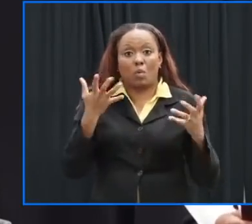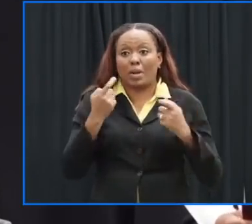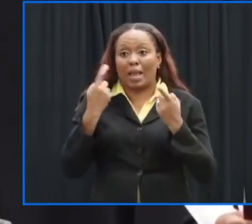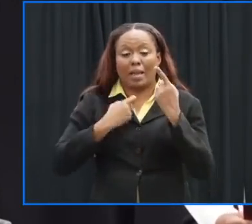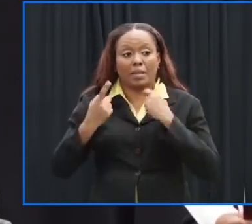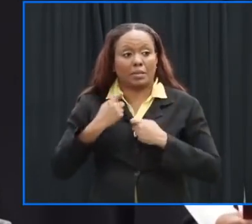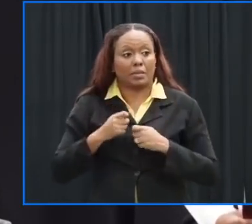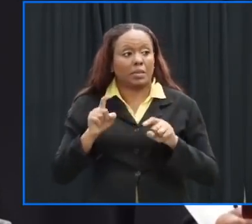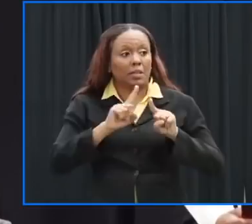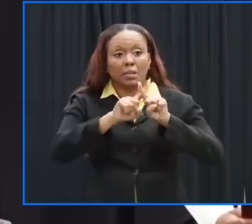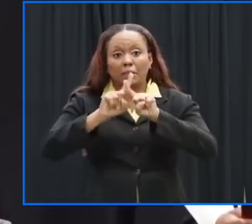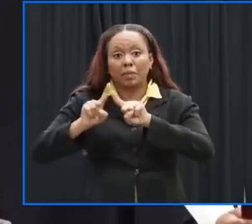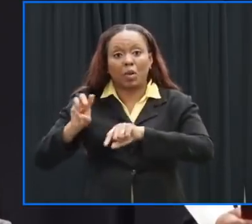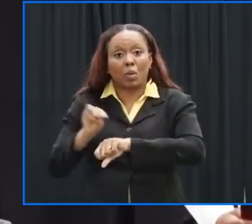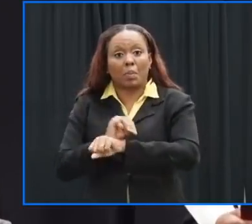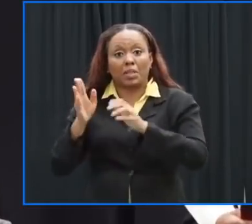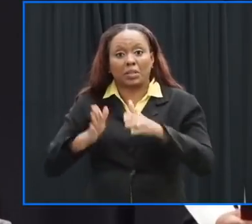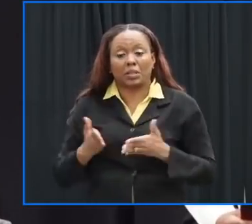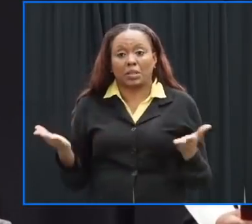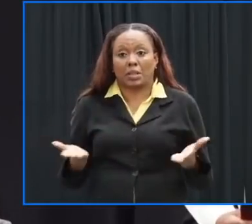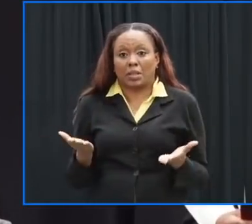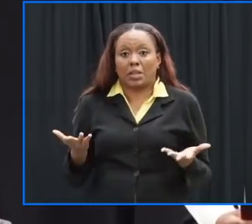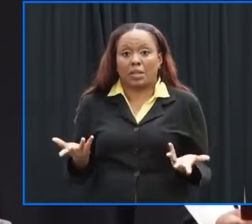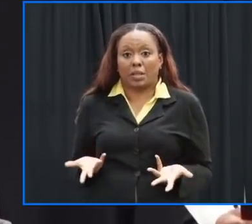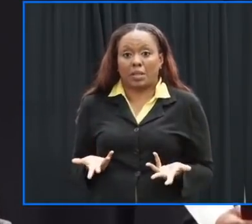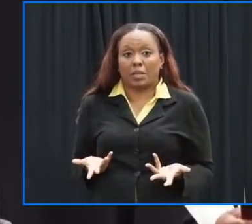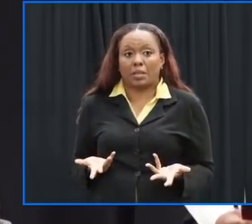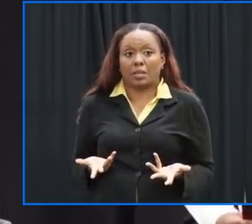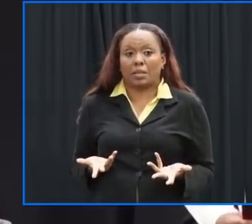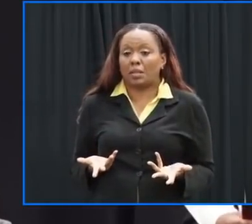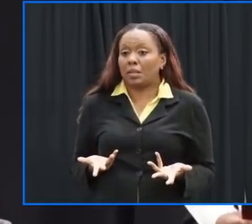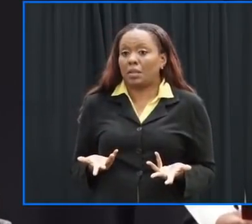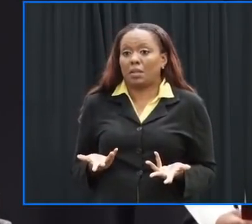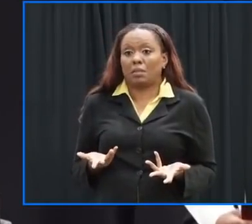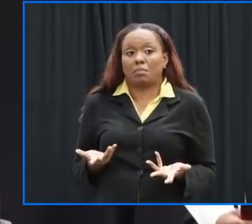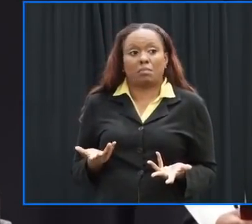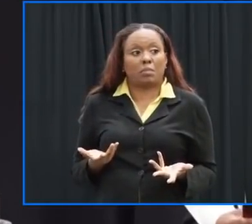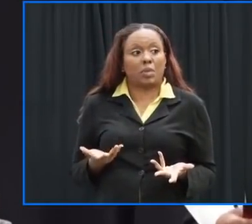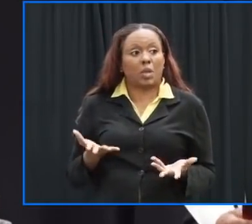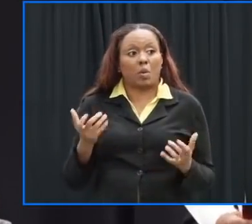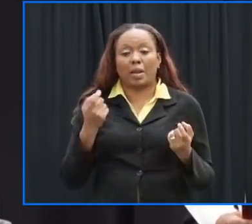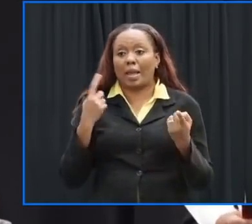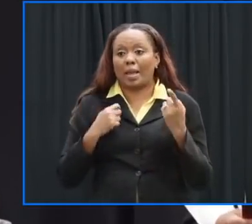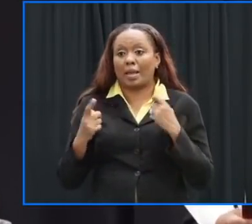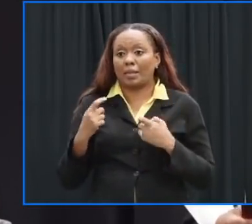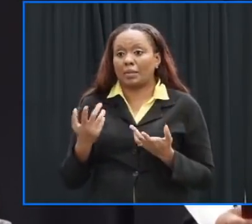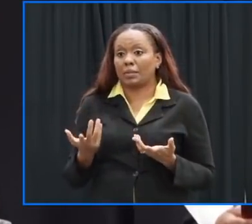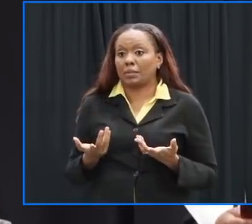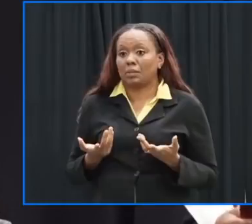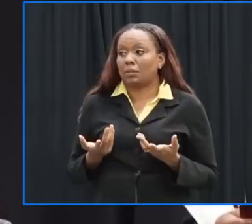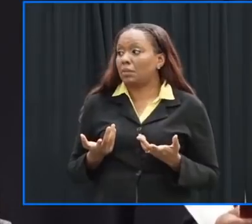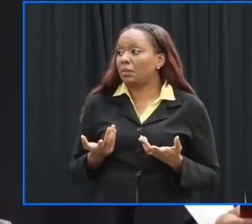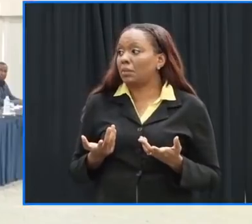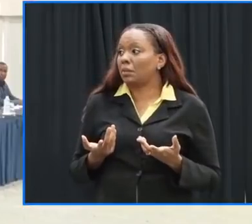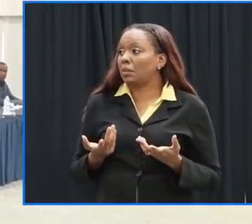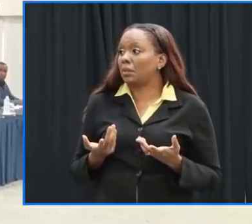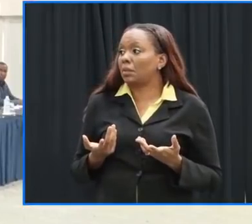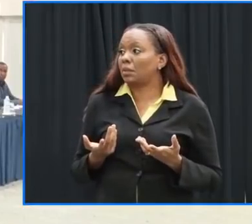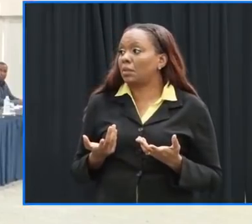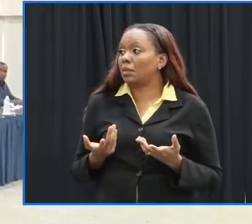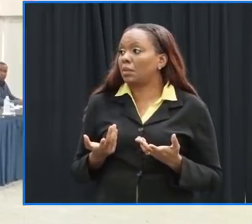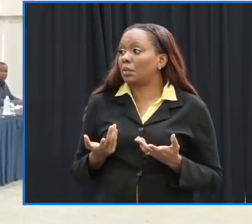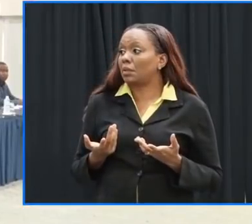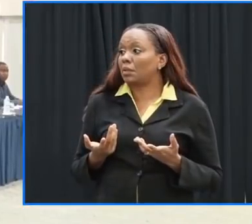bridge cabinet today significantly obviously for the reasons that we all know members